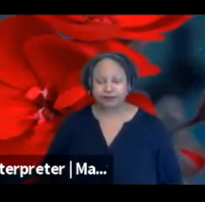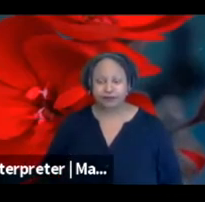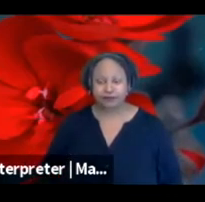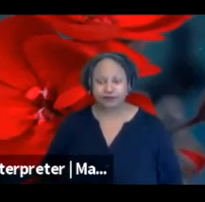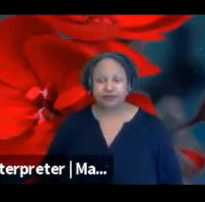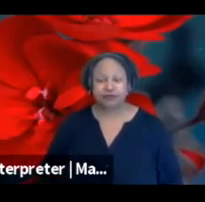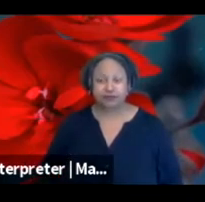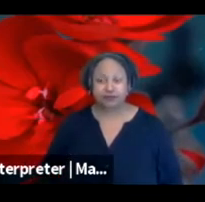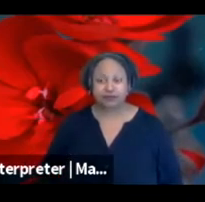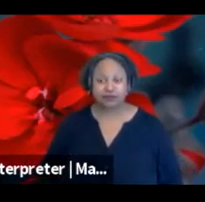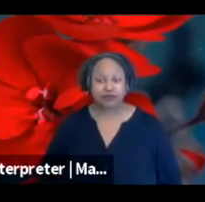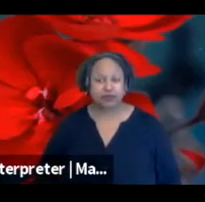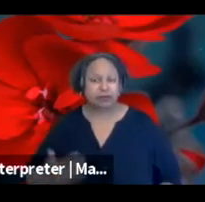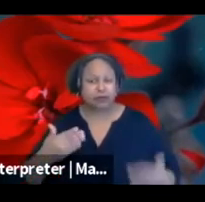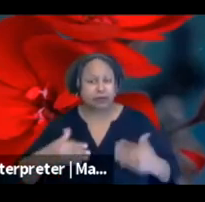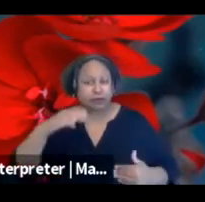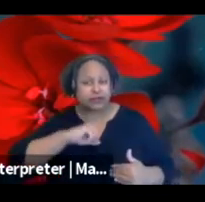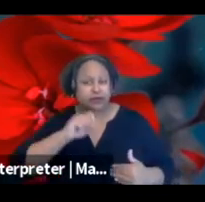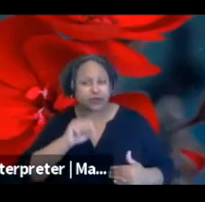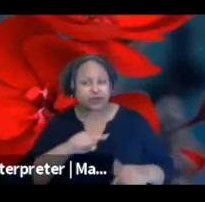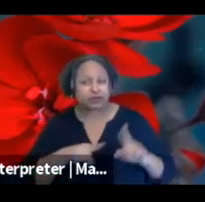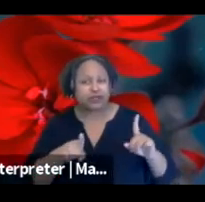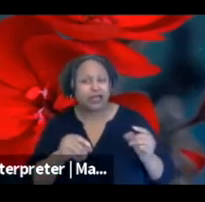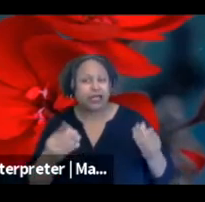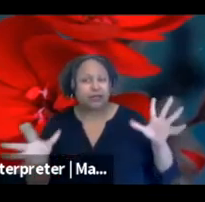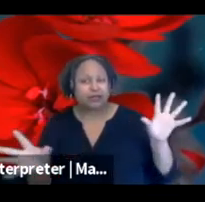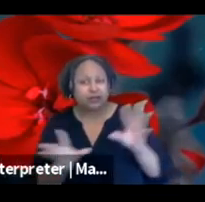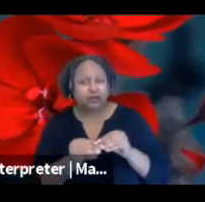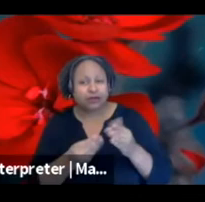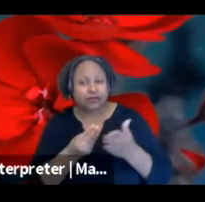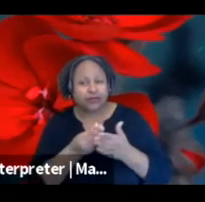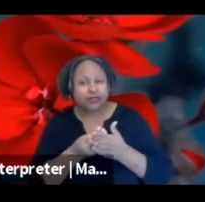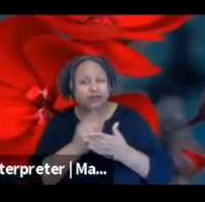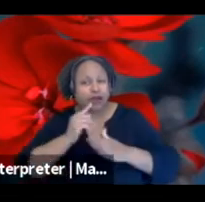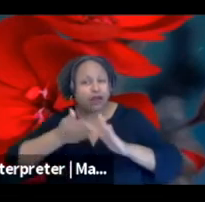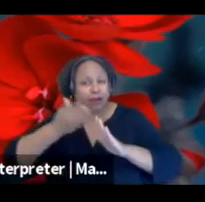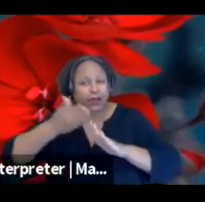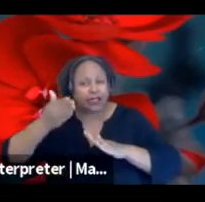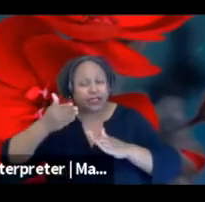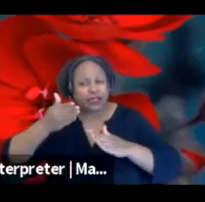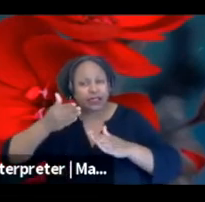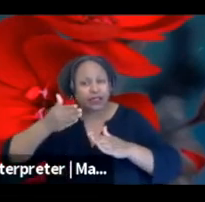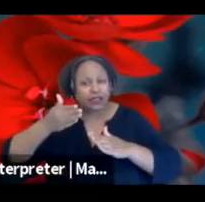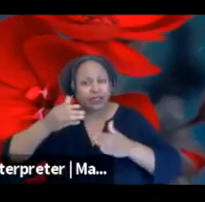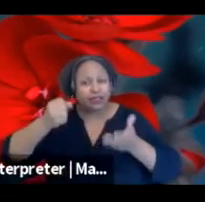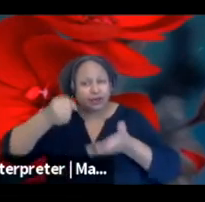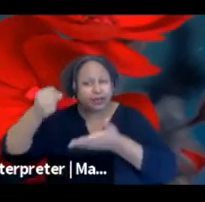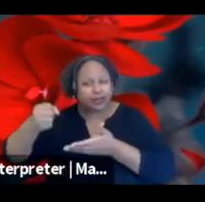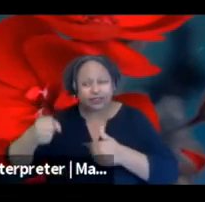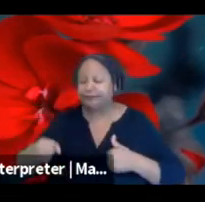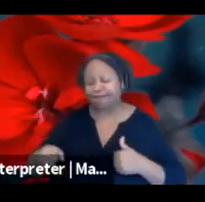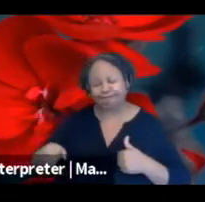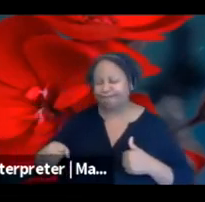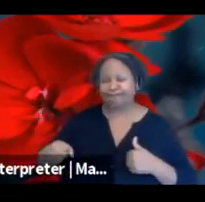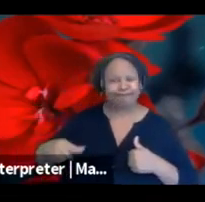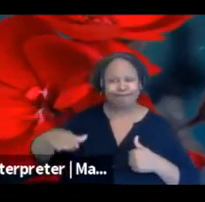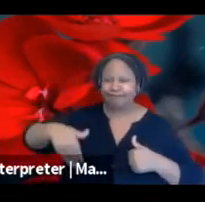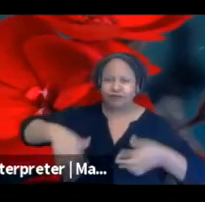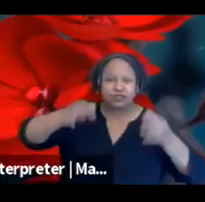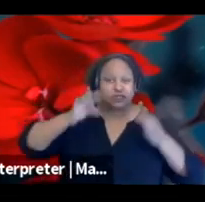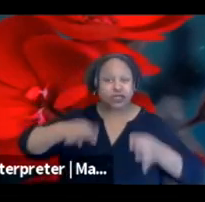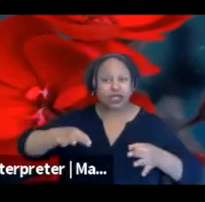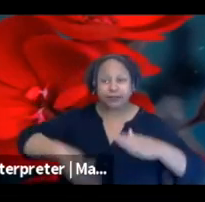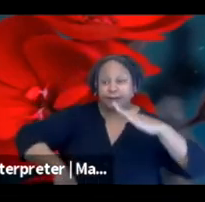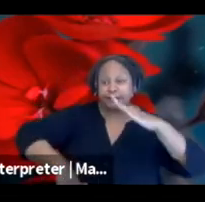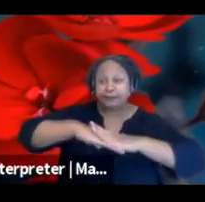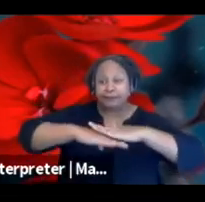You might have missed this, but how much will the funding be for operating funds? So we haven't determined exactly what